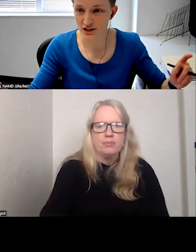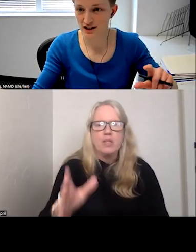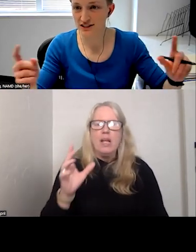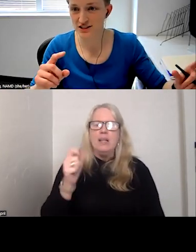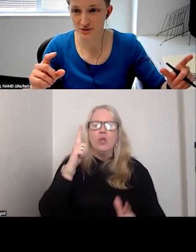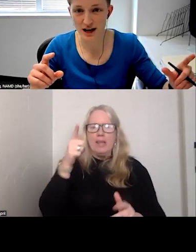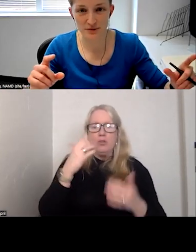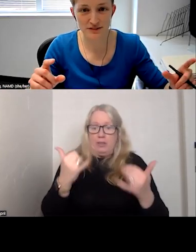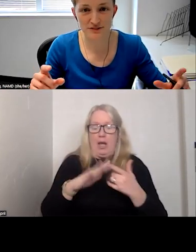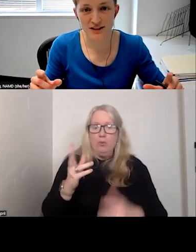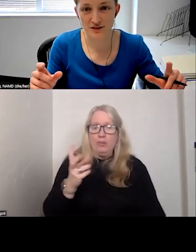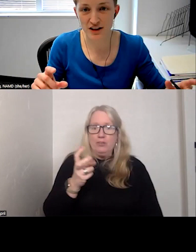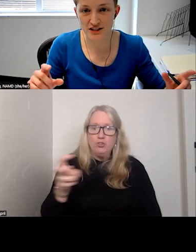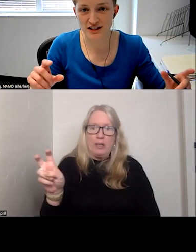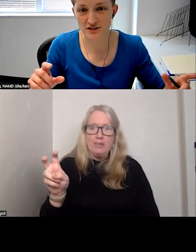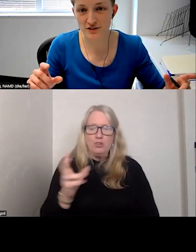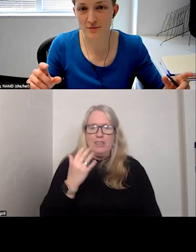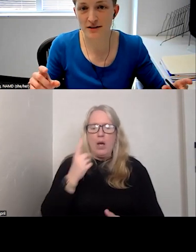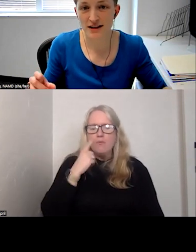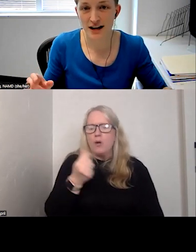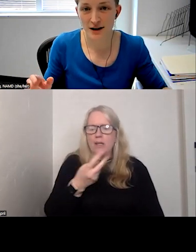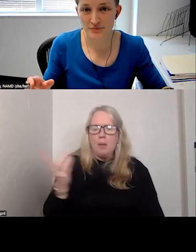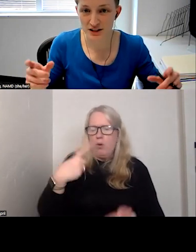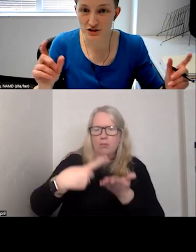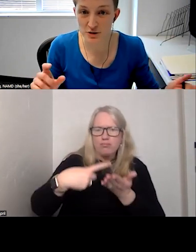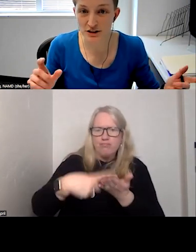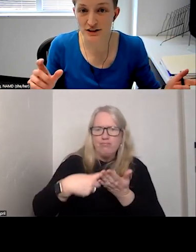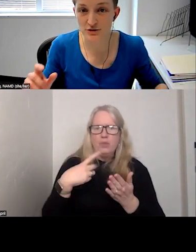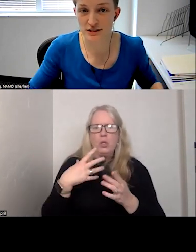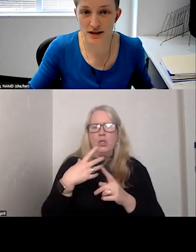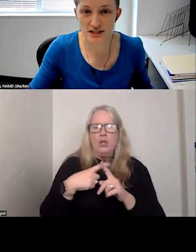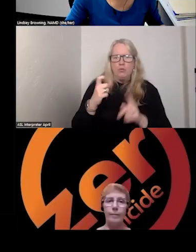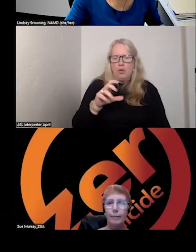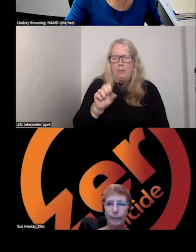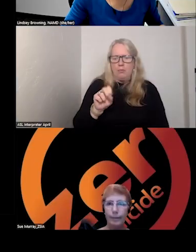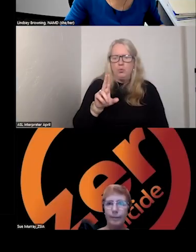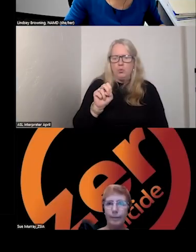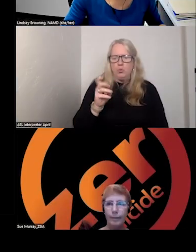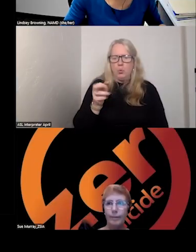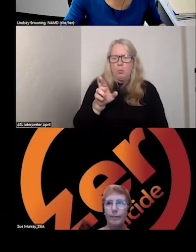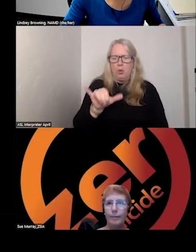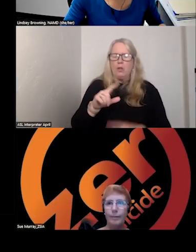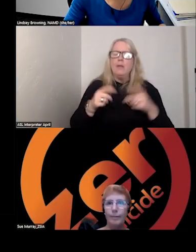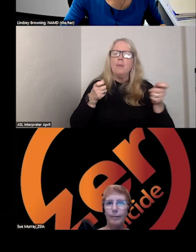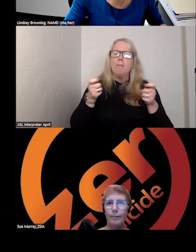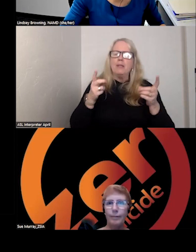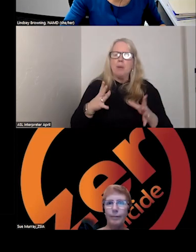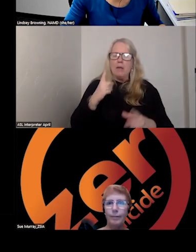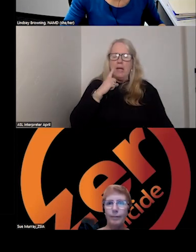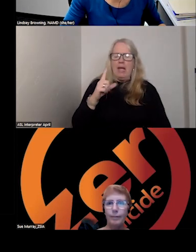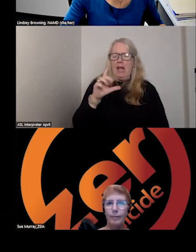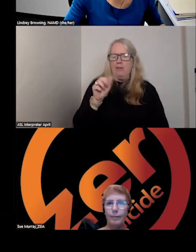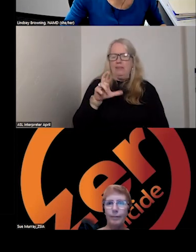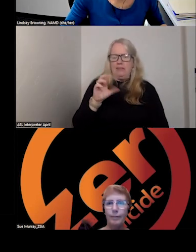we're going to transition to a couple of reflections from Sue Murray, who's the Managing Director at the Zero Suicide